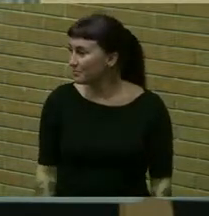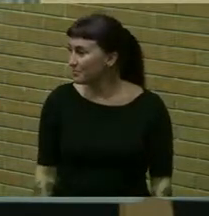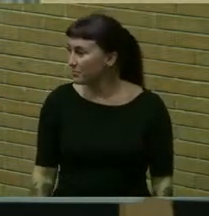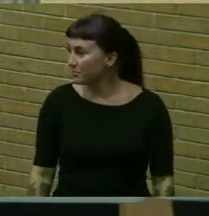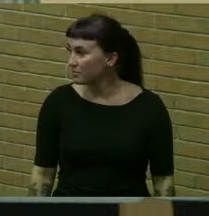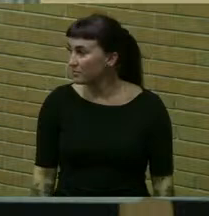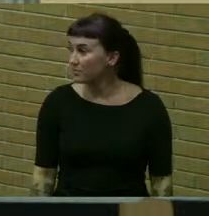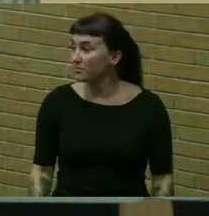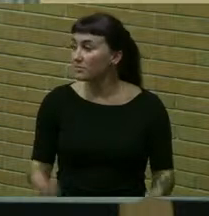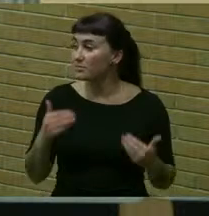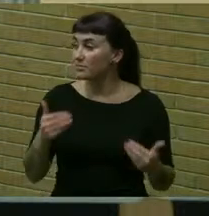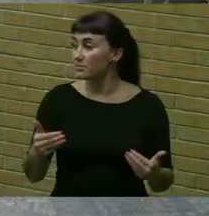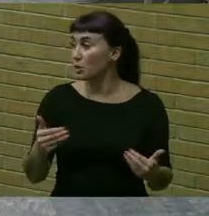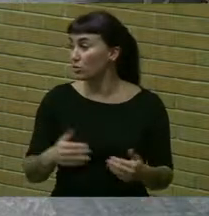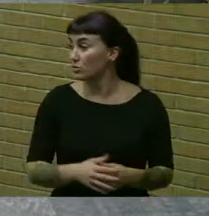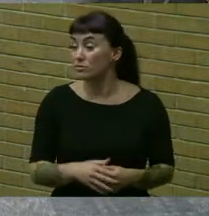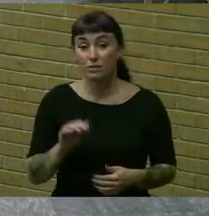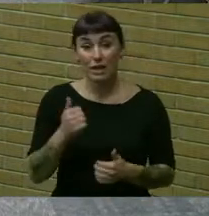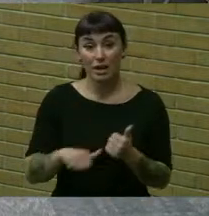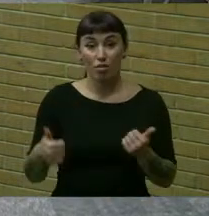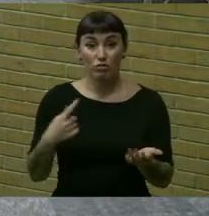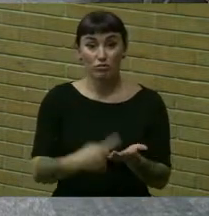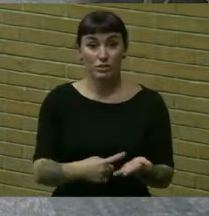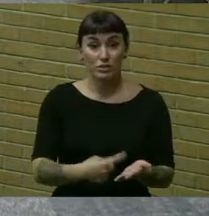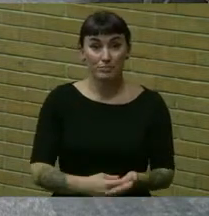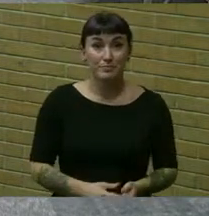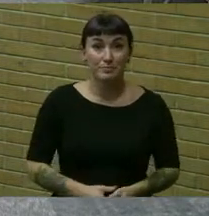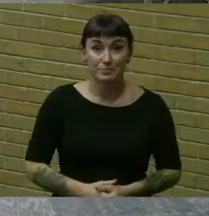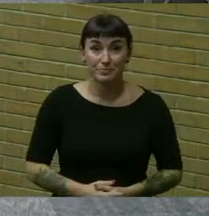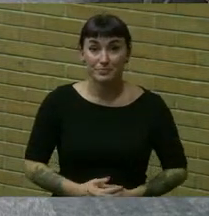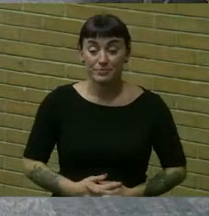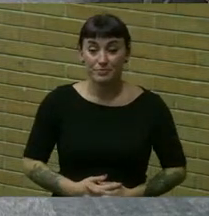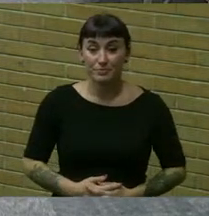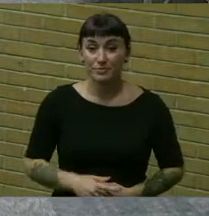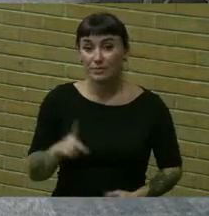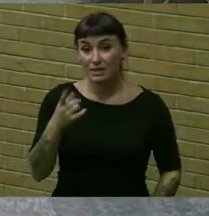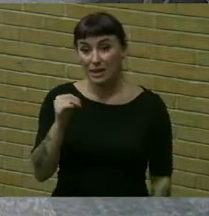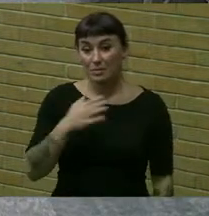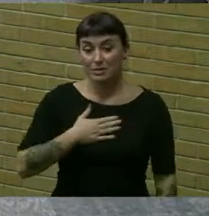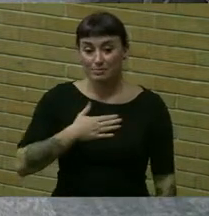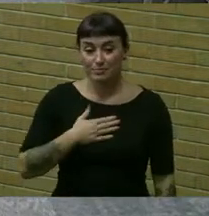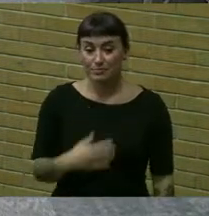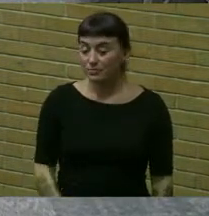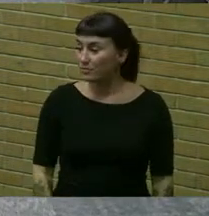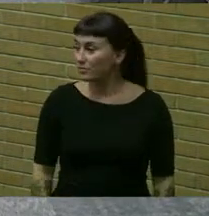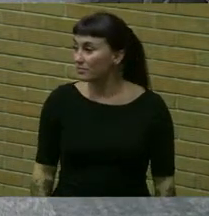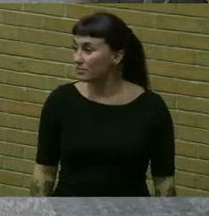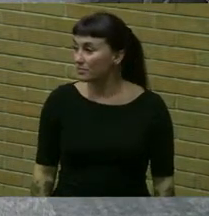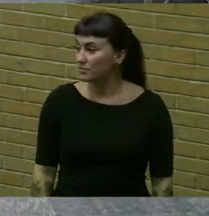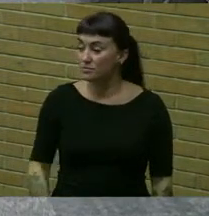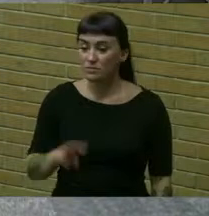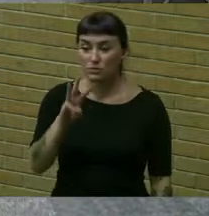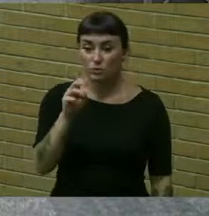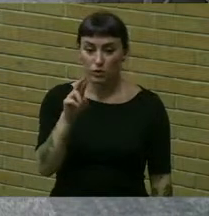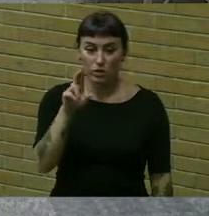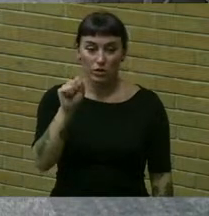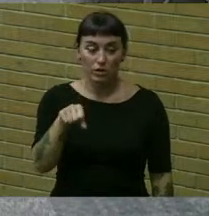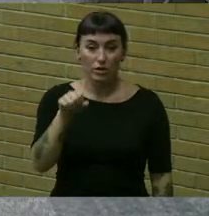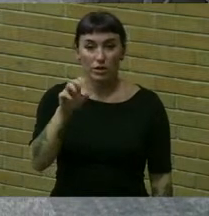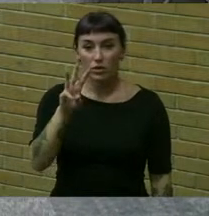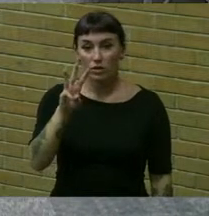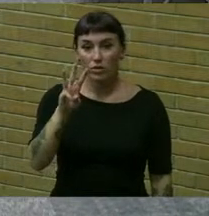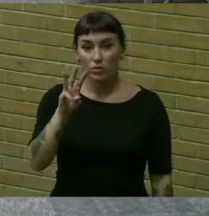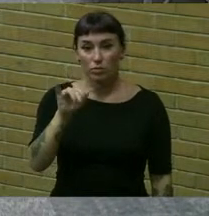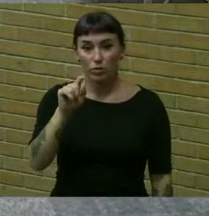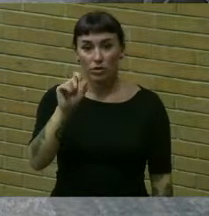we have a motion seconded any further discussion hearing none dan please call the roll council member werner aye